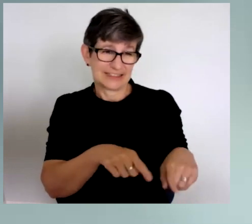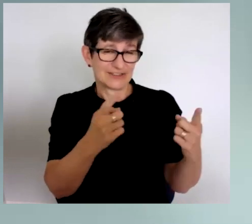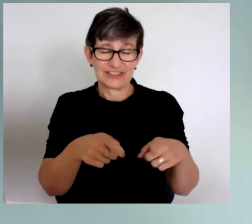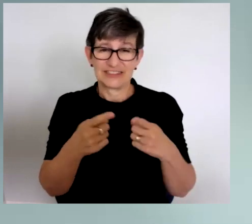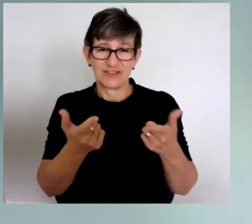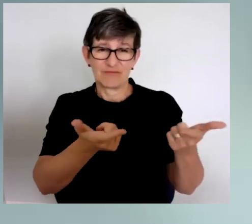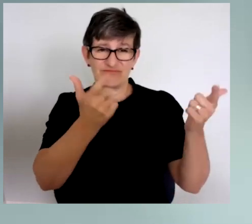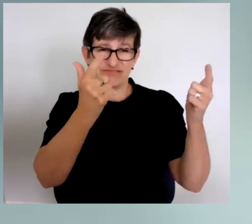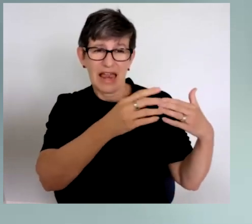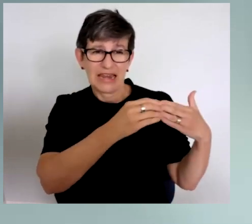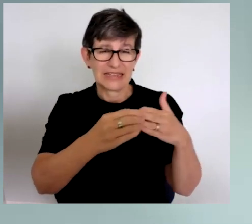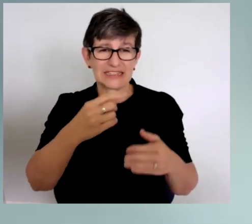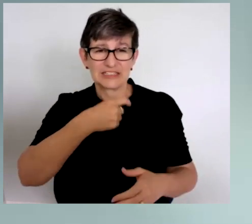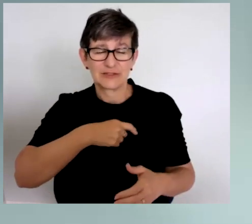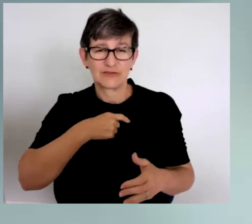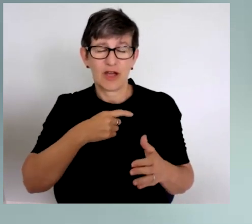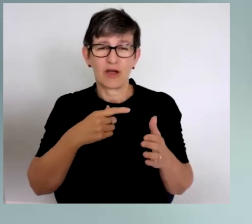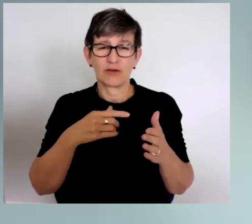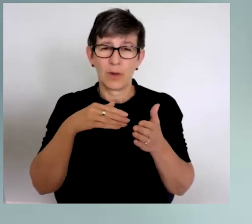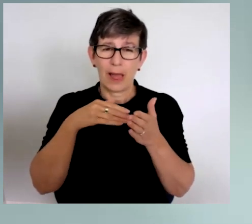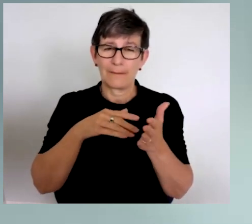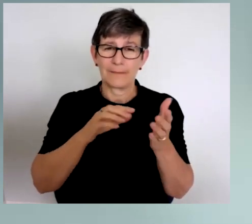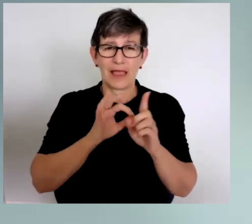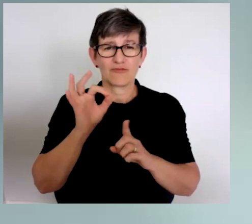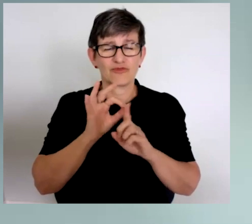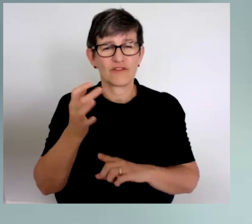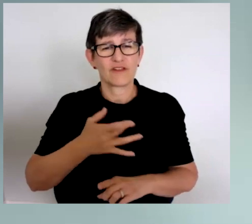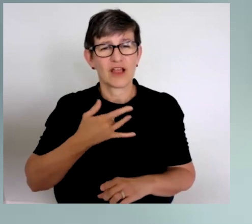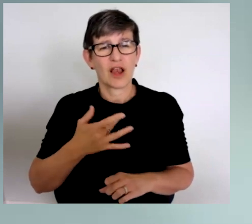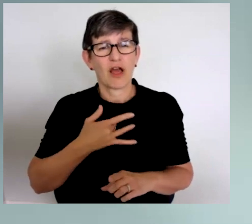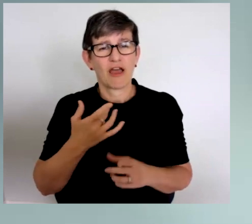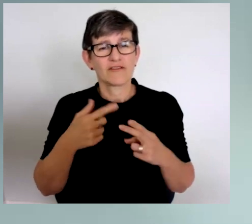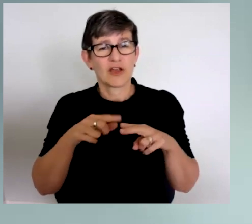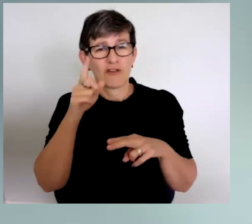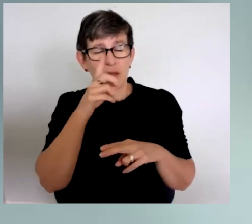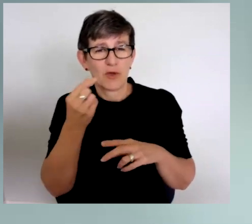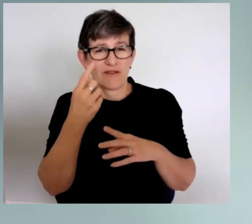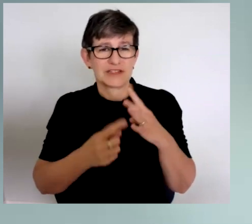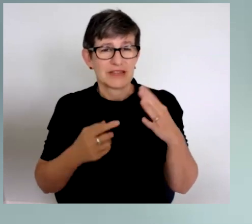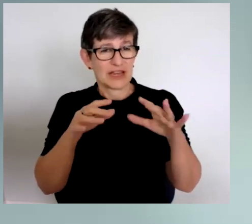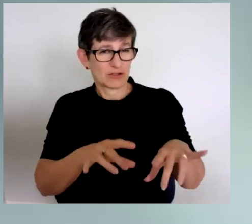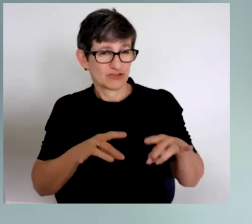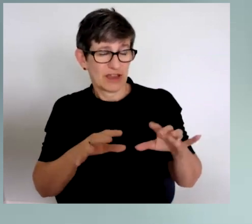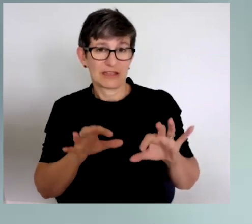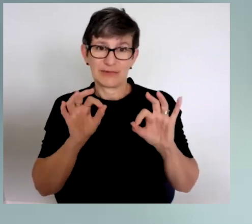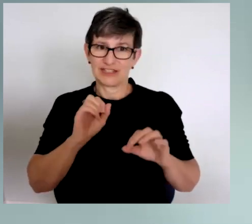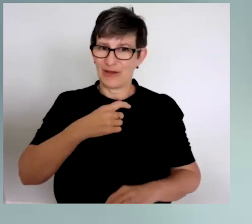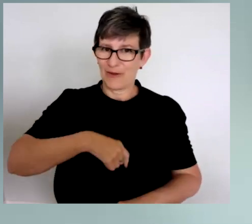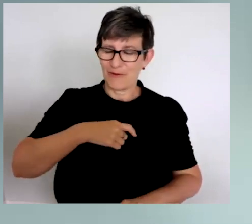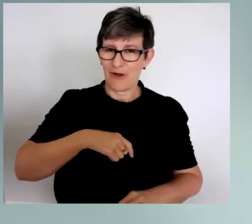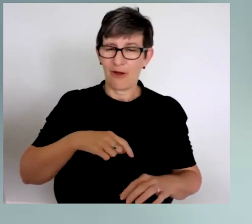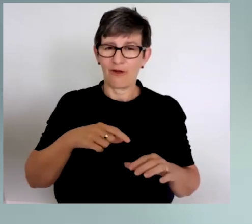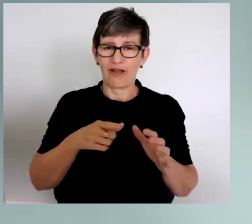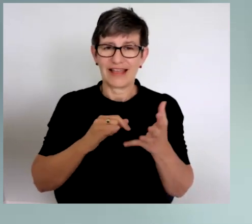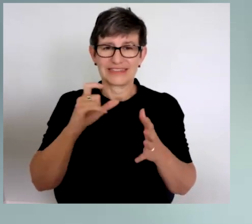of leadership roles improving the lives of people with disability in Australia. Particularly in her role